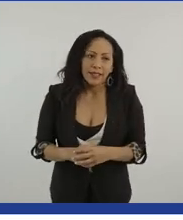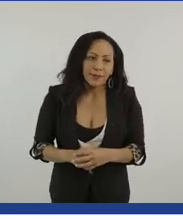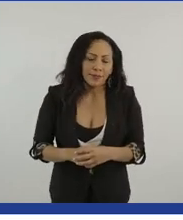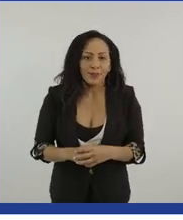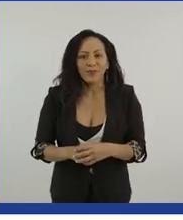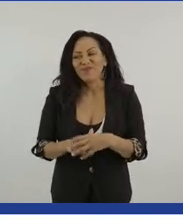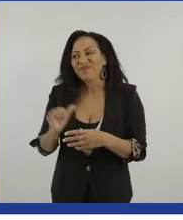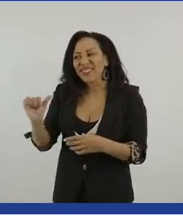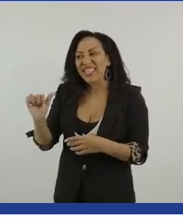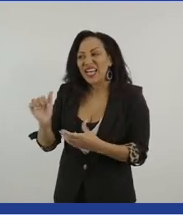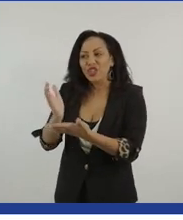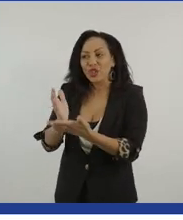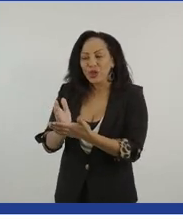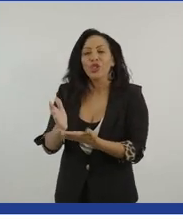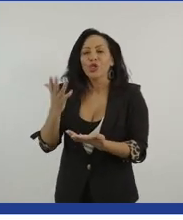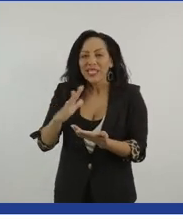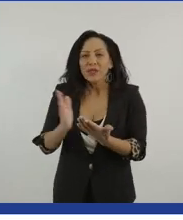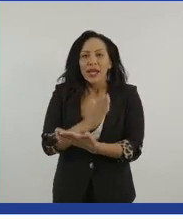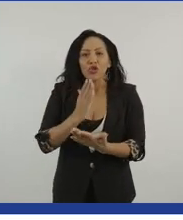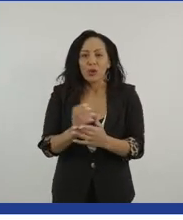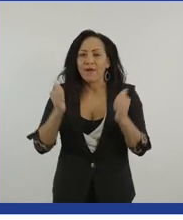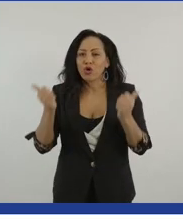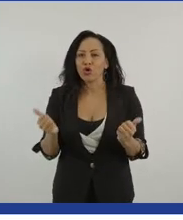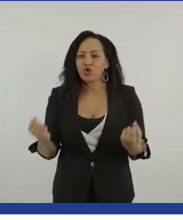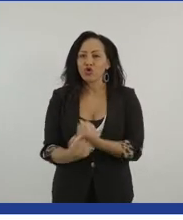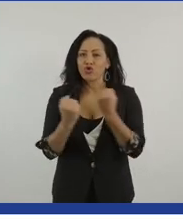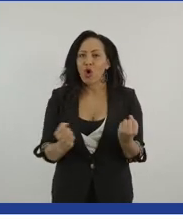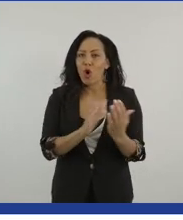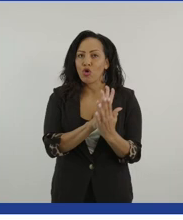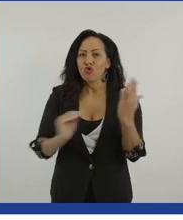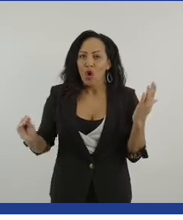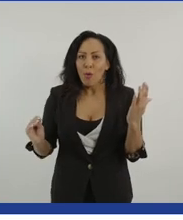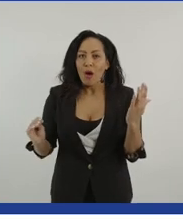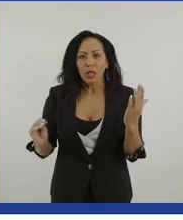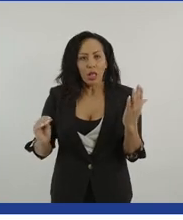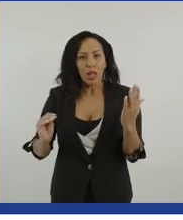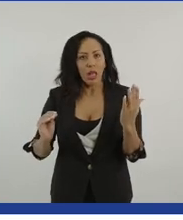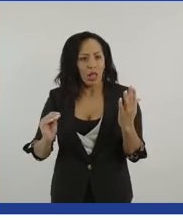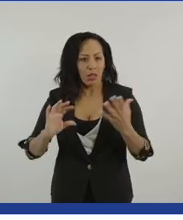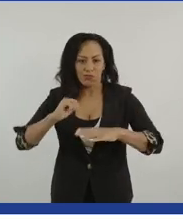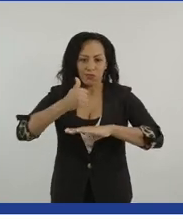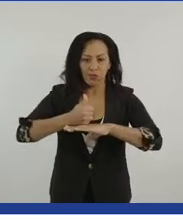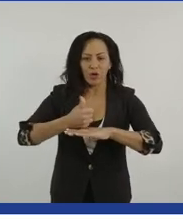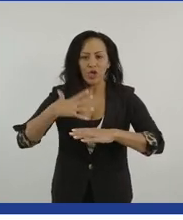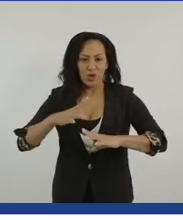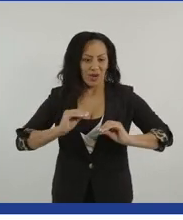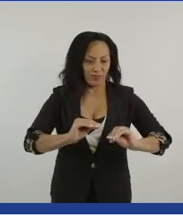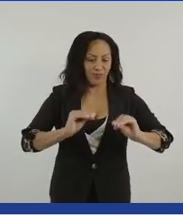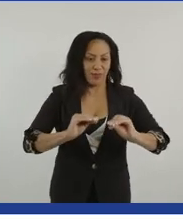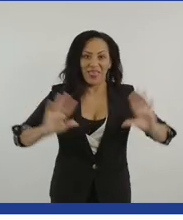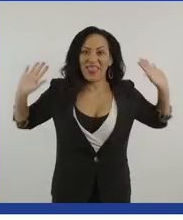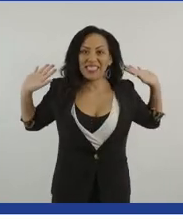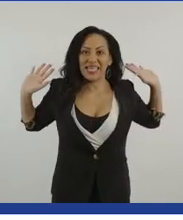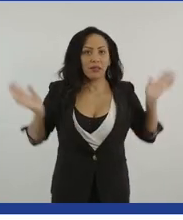you create that sustainable model as well, because you can't just go into school and have that, that impact that's going to last for years and years. You need to educate the